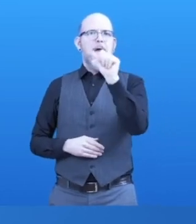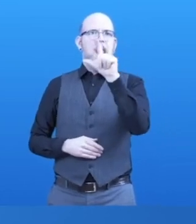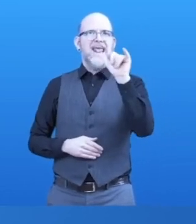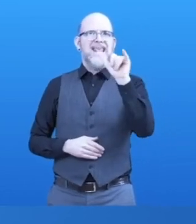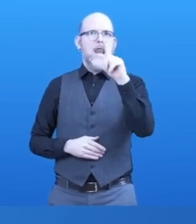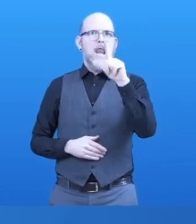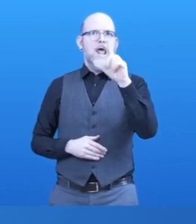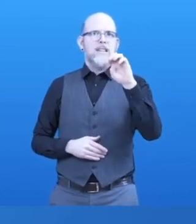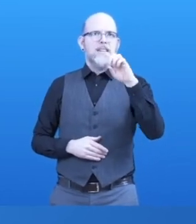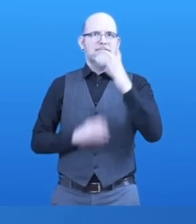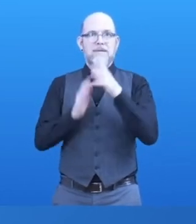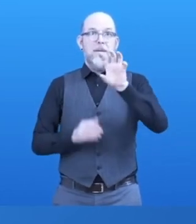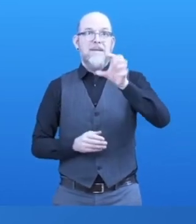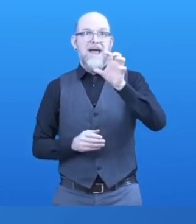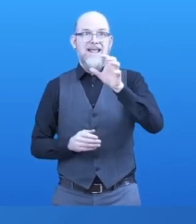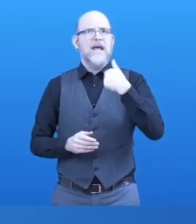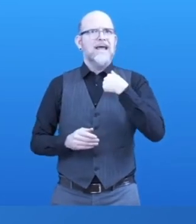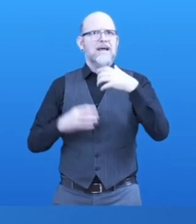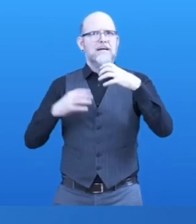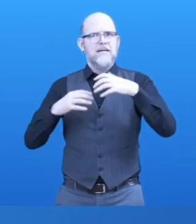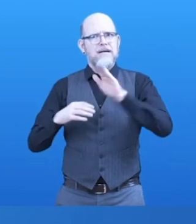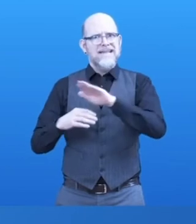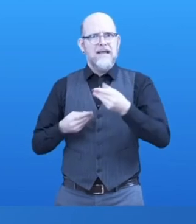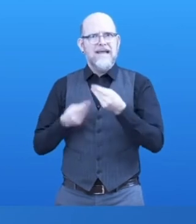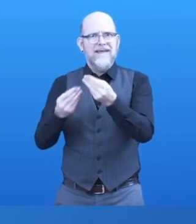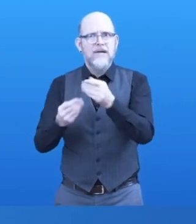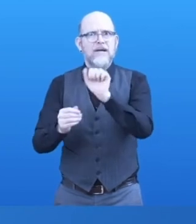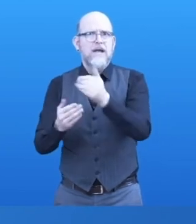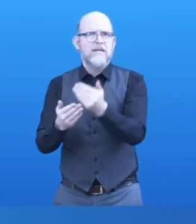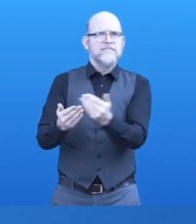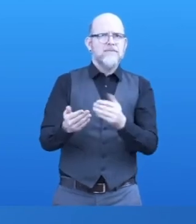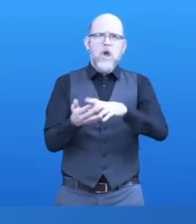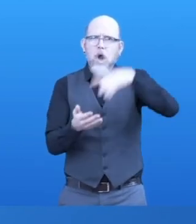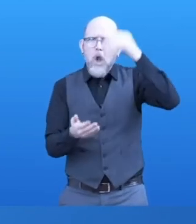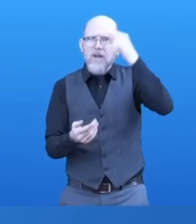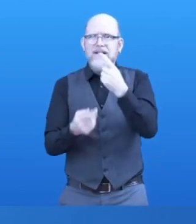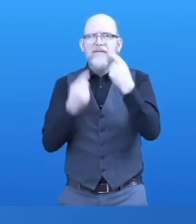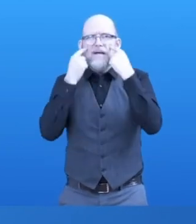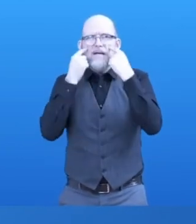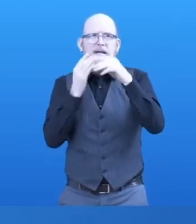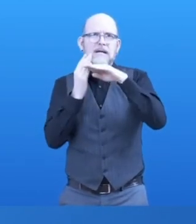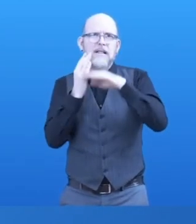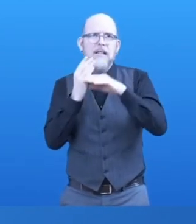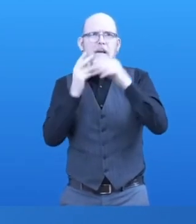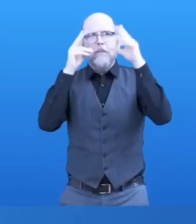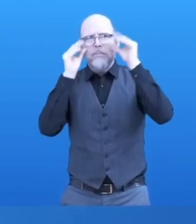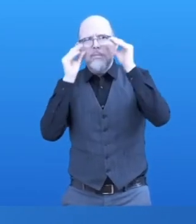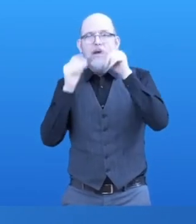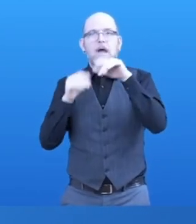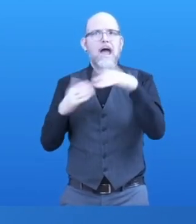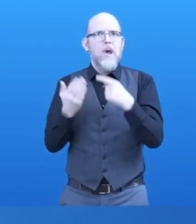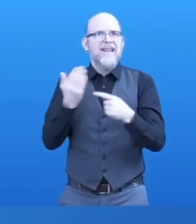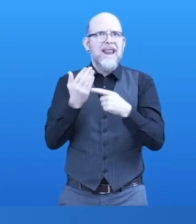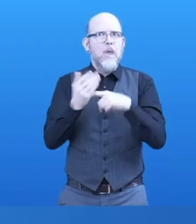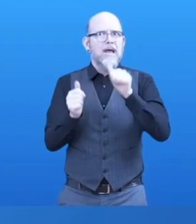technology skills by Sonakids. Exactly one year ago, my Sonakids colleague John Nergart and I were